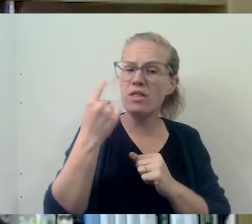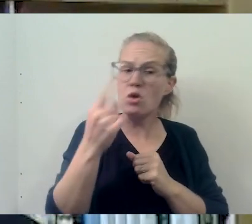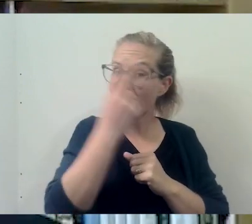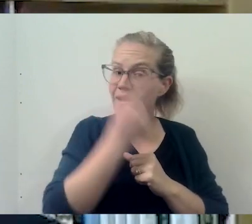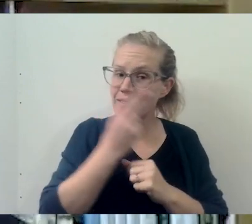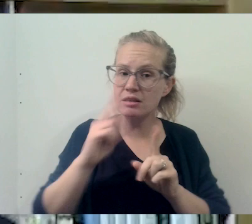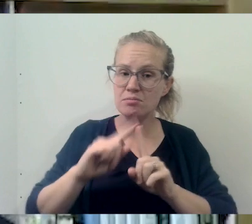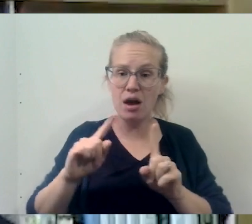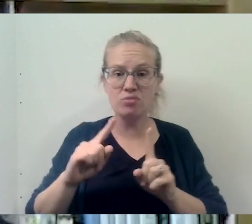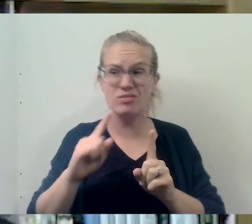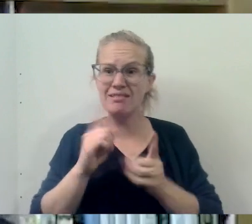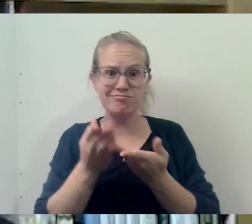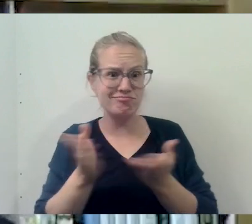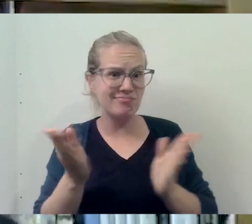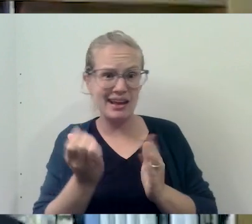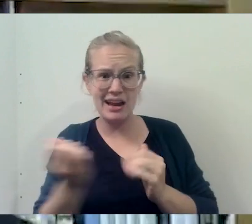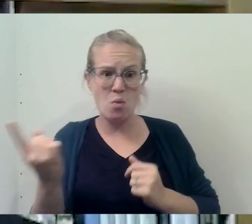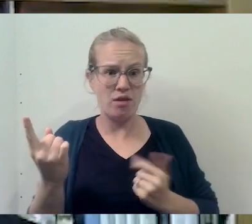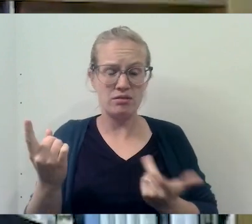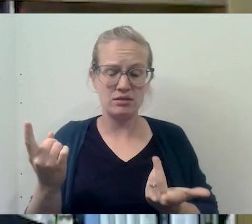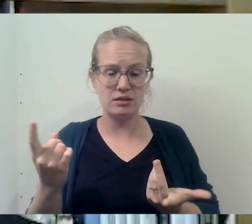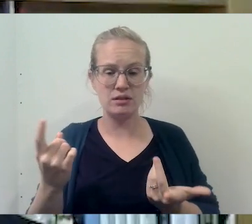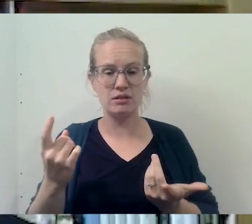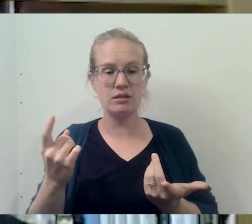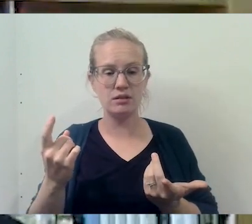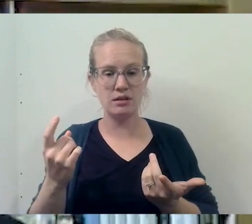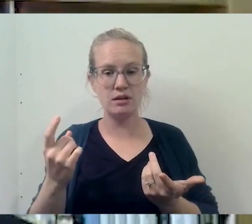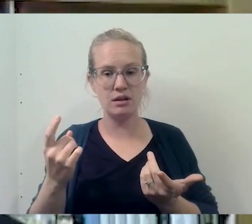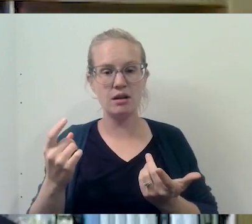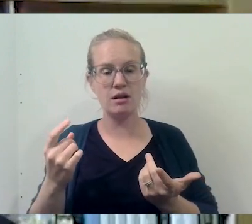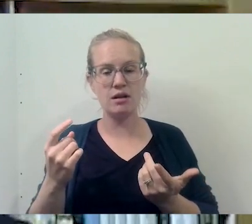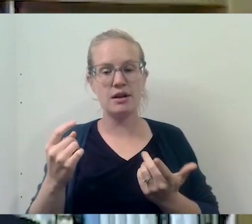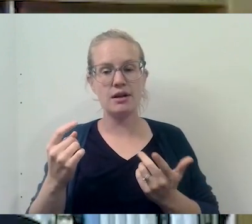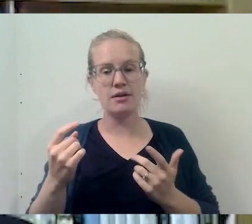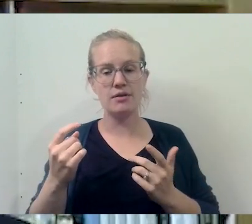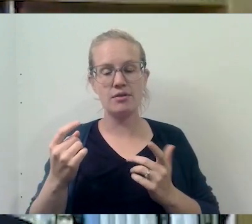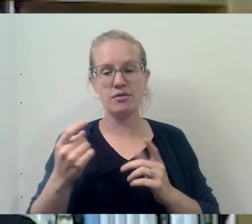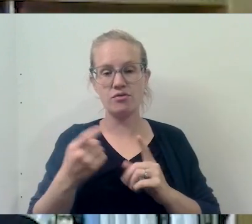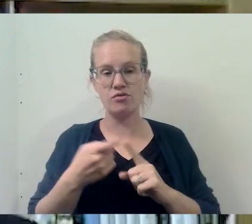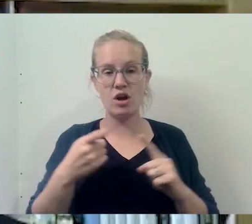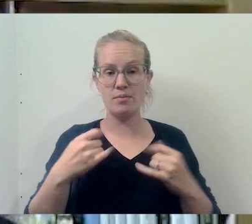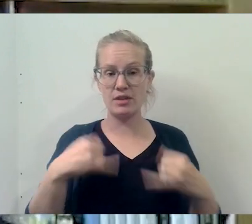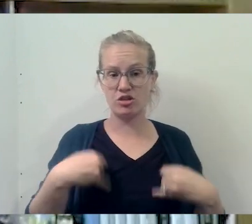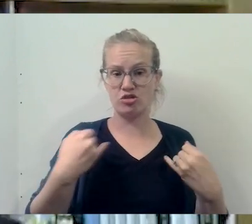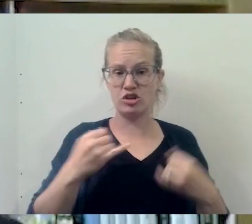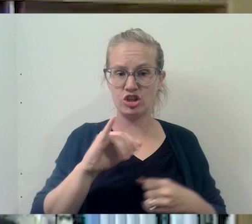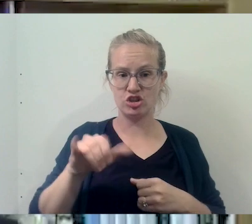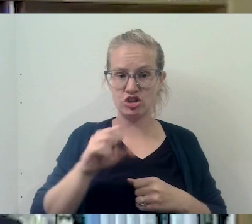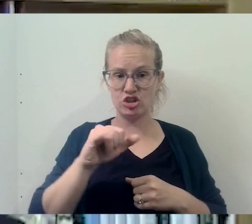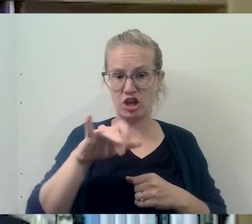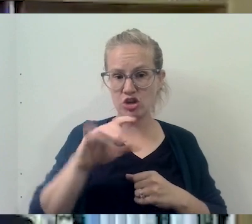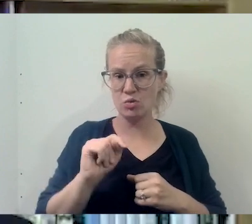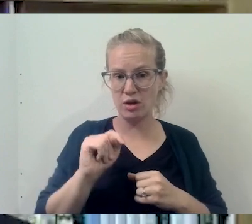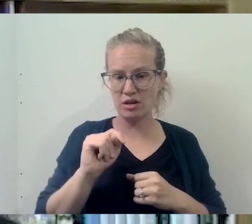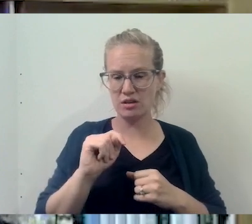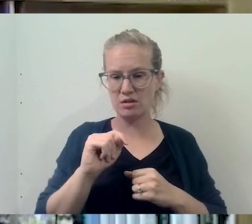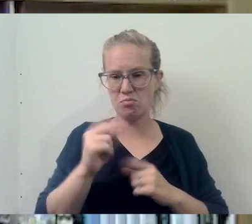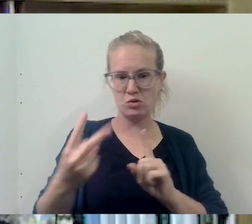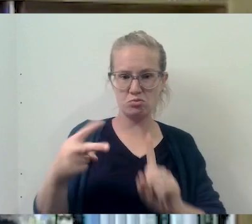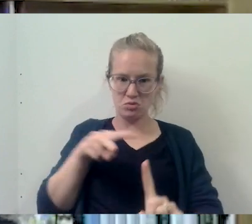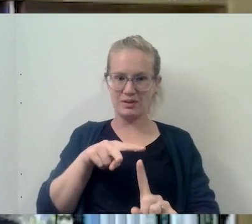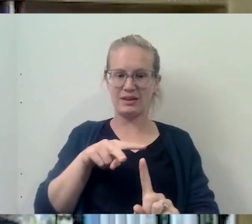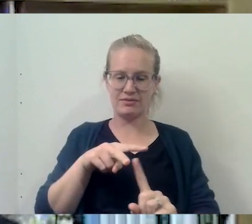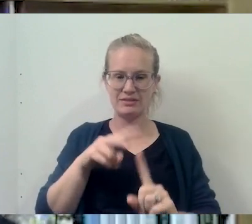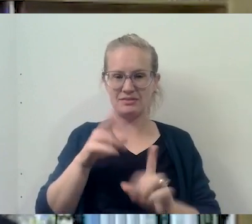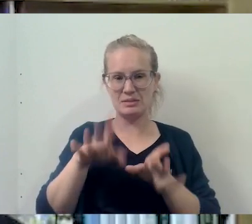but also for really pretty much anybody. And I take them from the Jesuit sort of worldview or